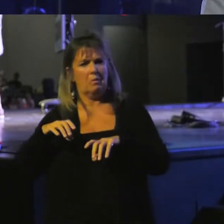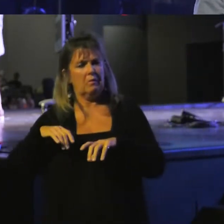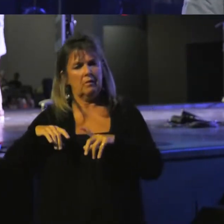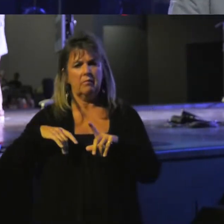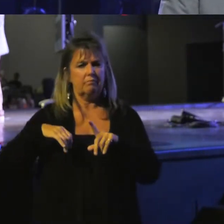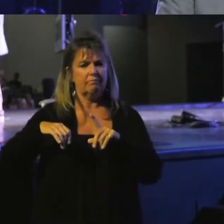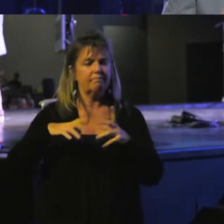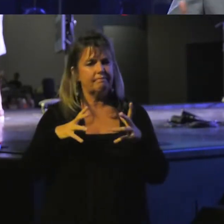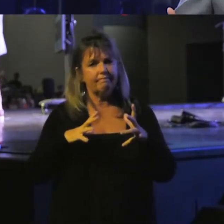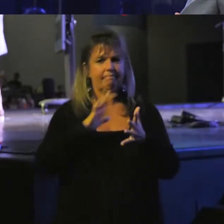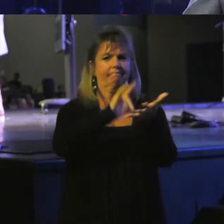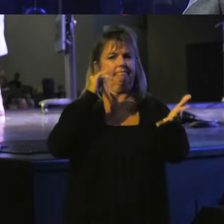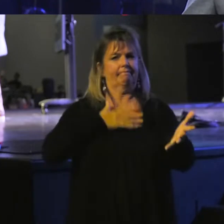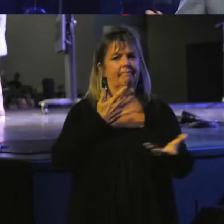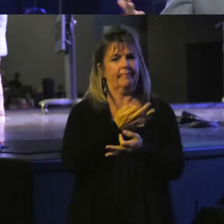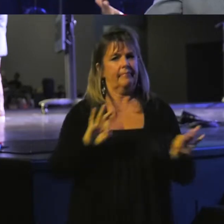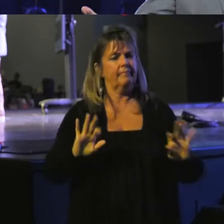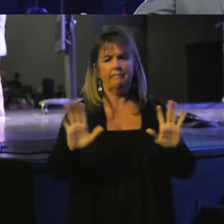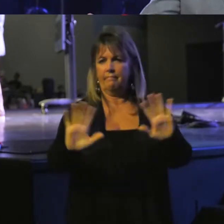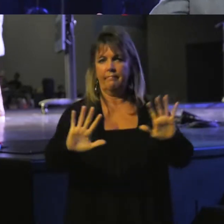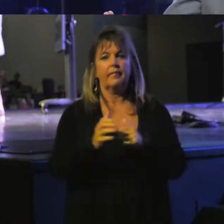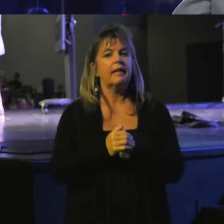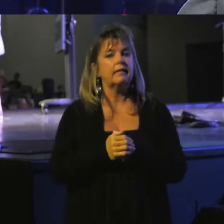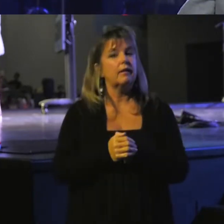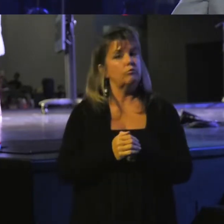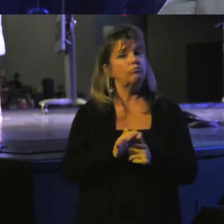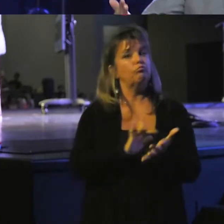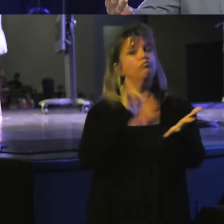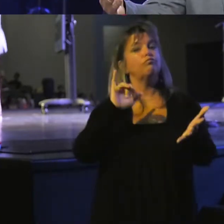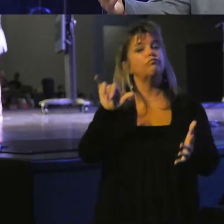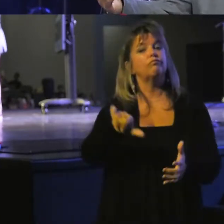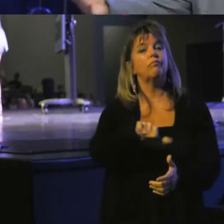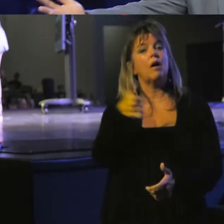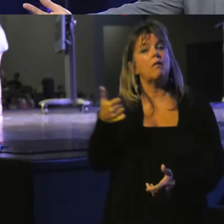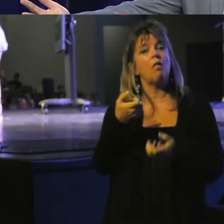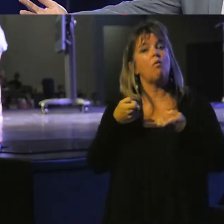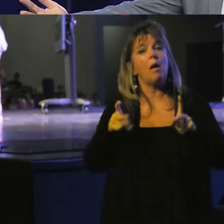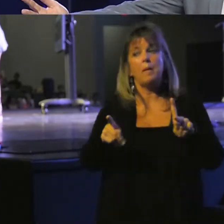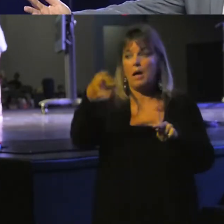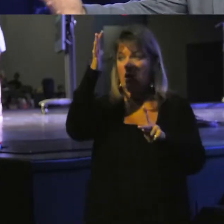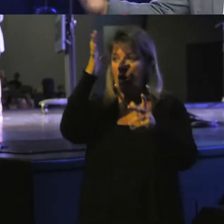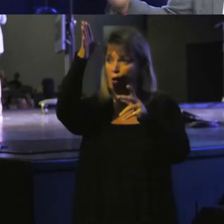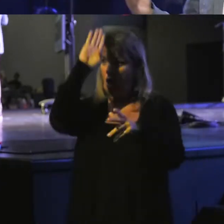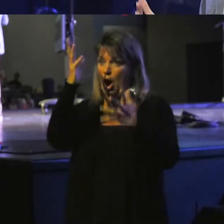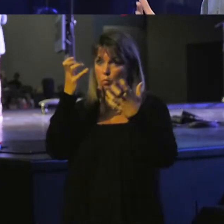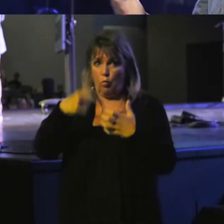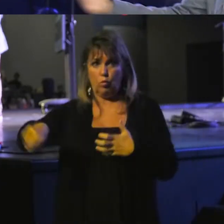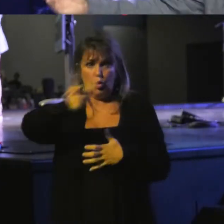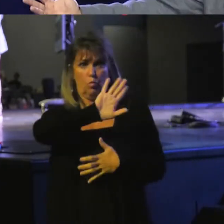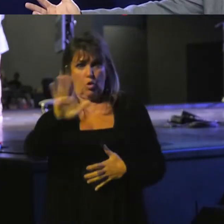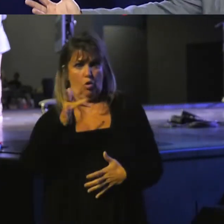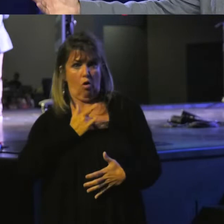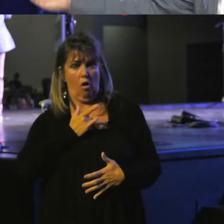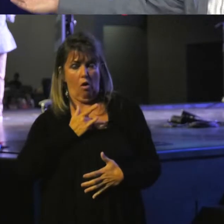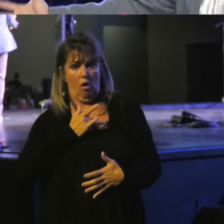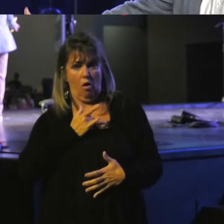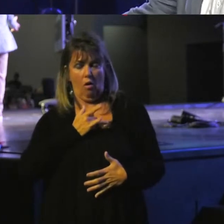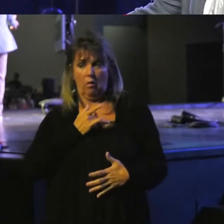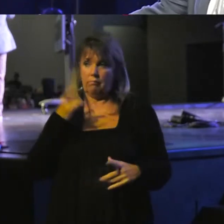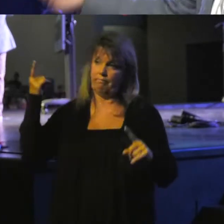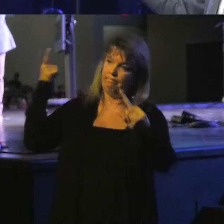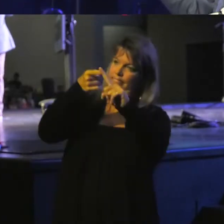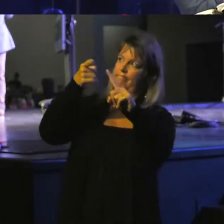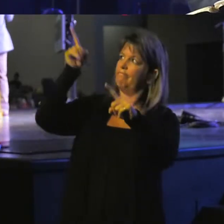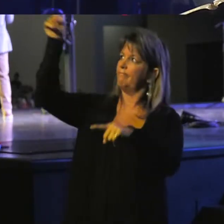freedom? No, Jeremiah says, hey, here's another opportunity for me to say, God wants you and your heart to turn back to